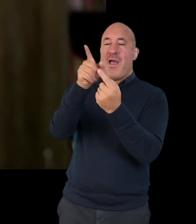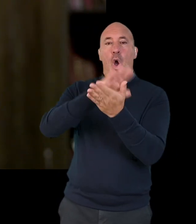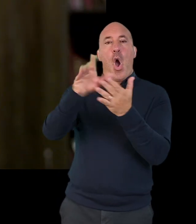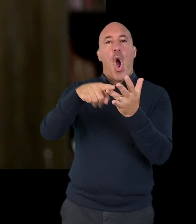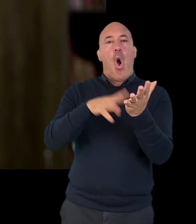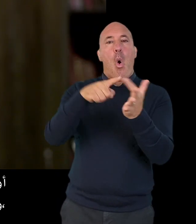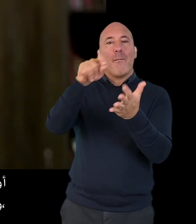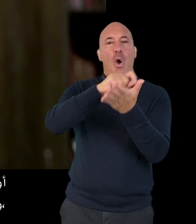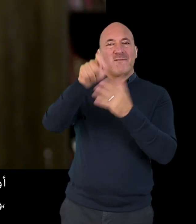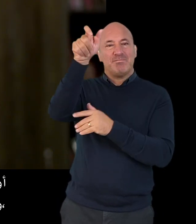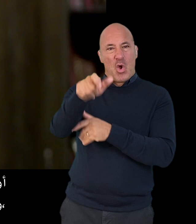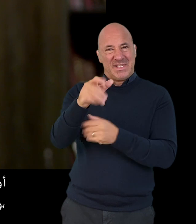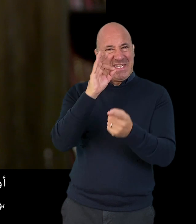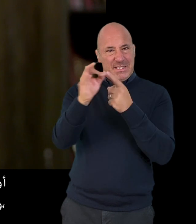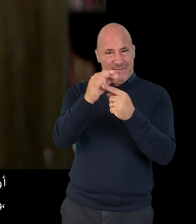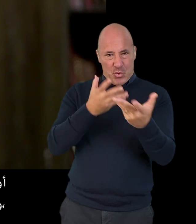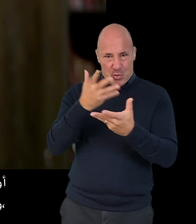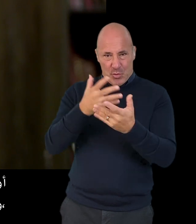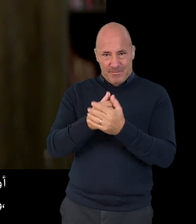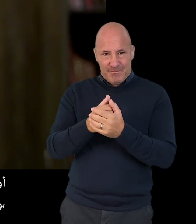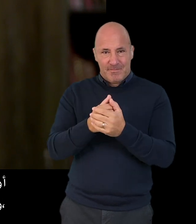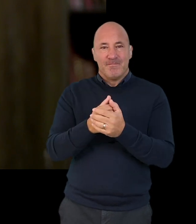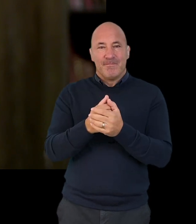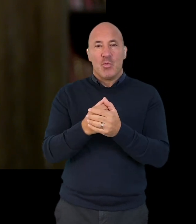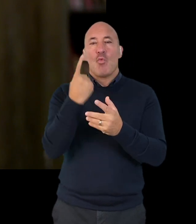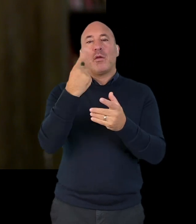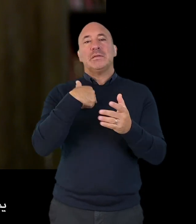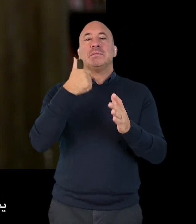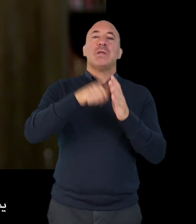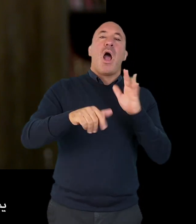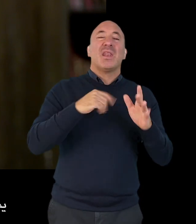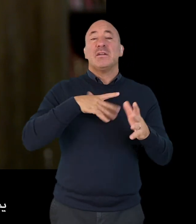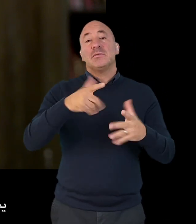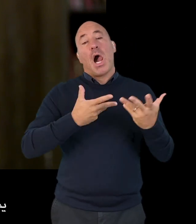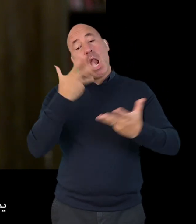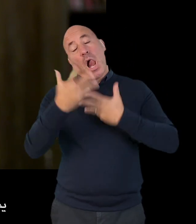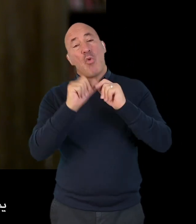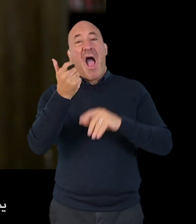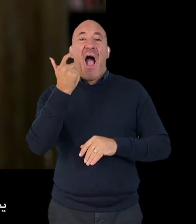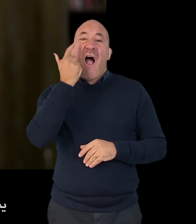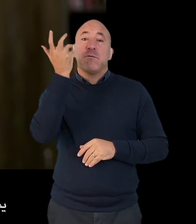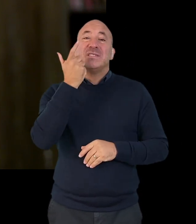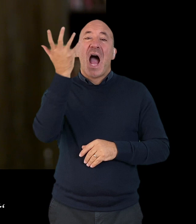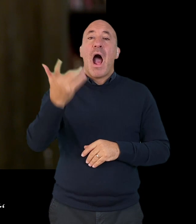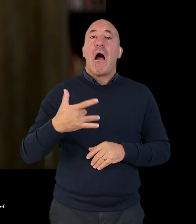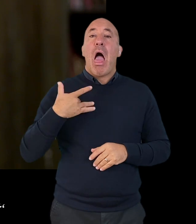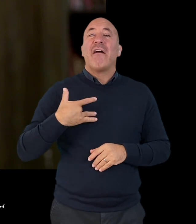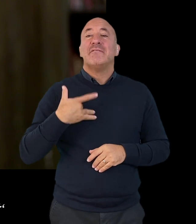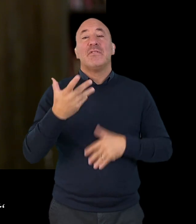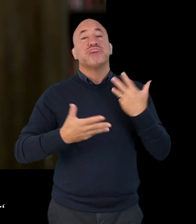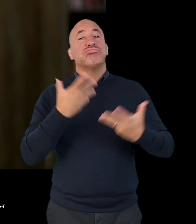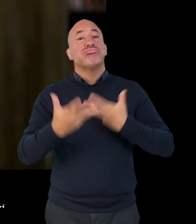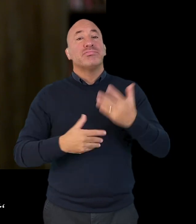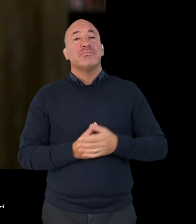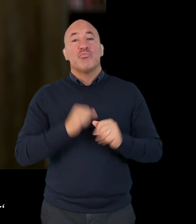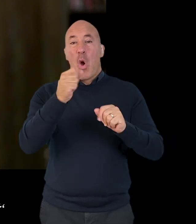or when you're talking to the Home Office in interview, one of the places to start will be just talking about your